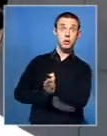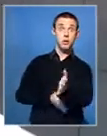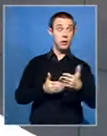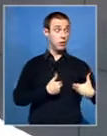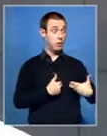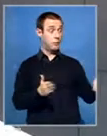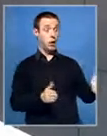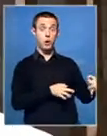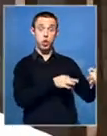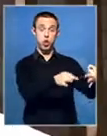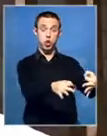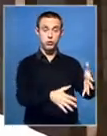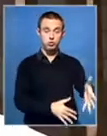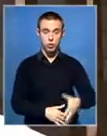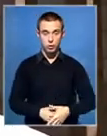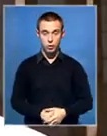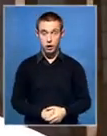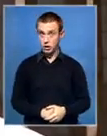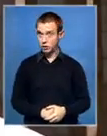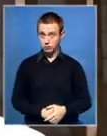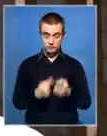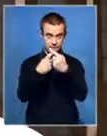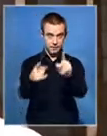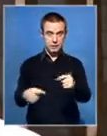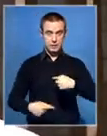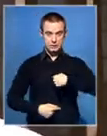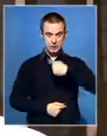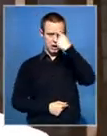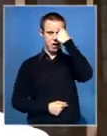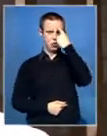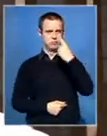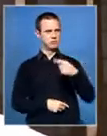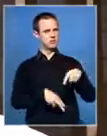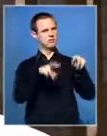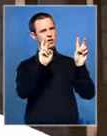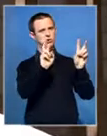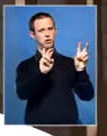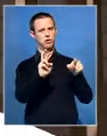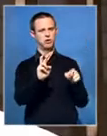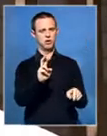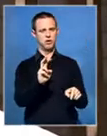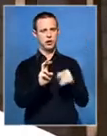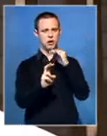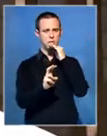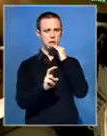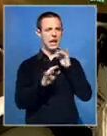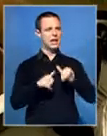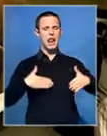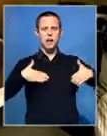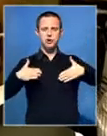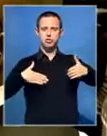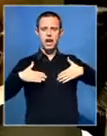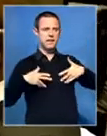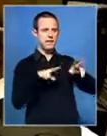elected by secret ballot. This is the issue which I thought as a lay person could have been actually dealt with administratively.